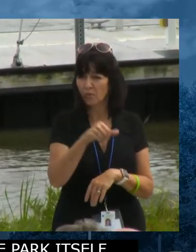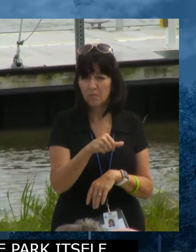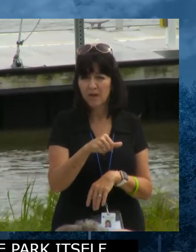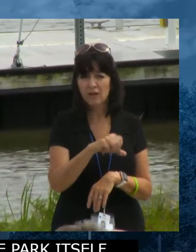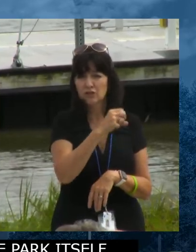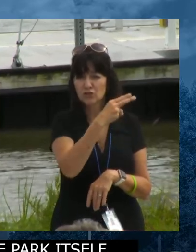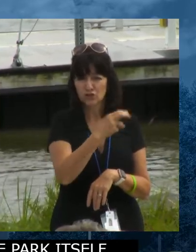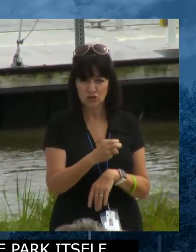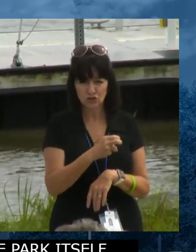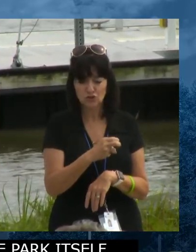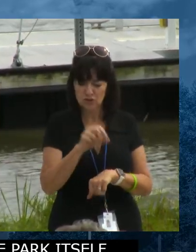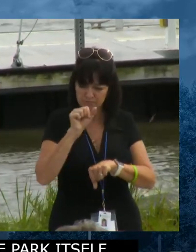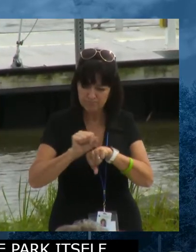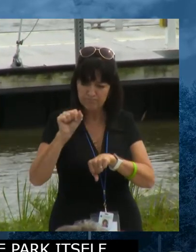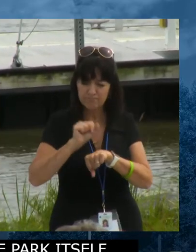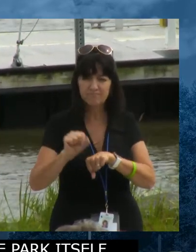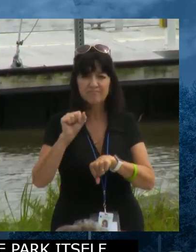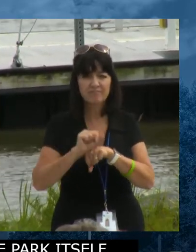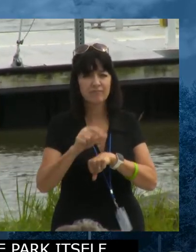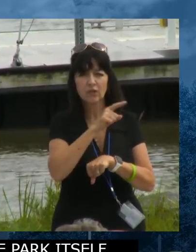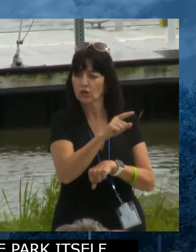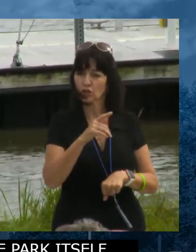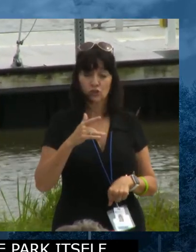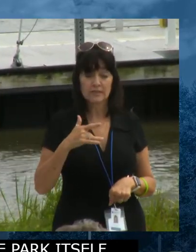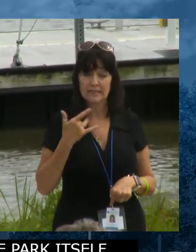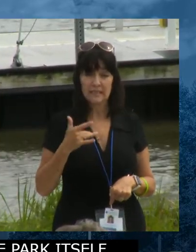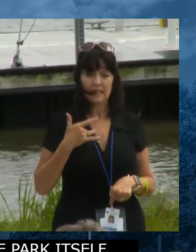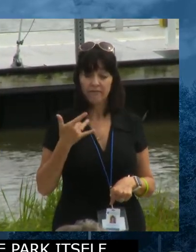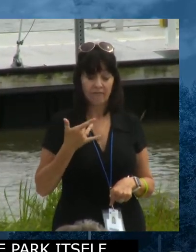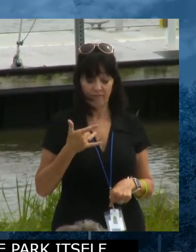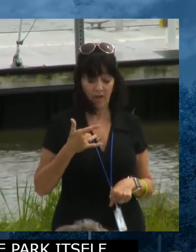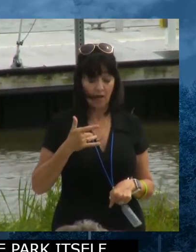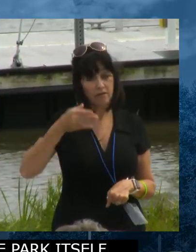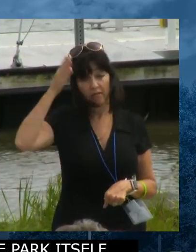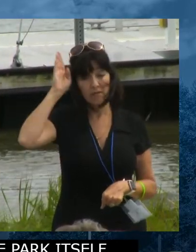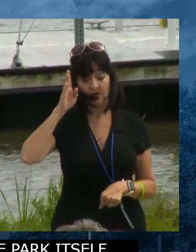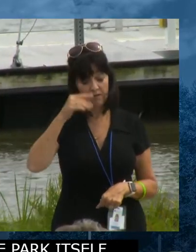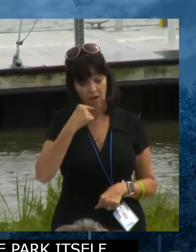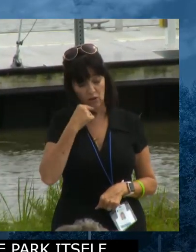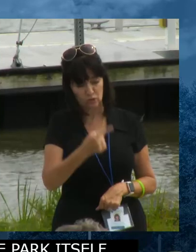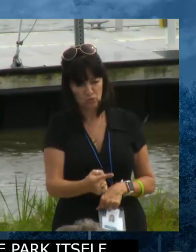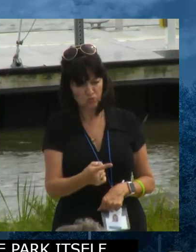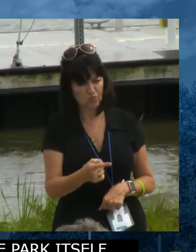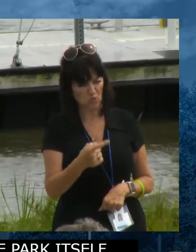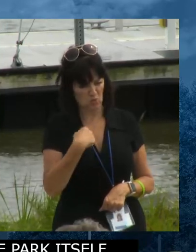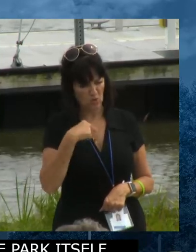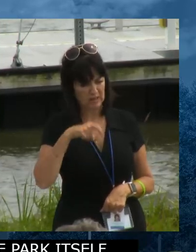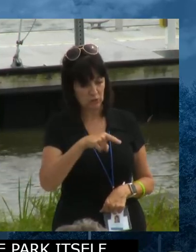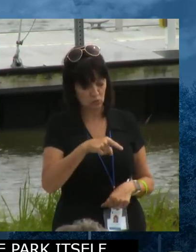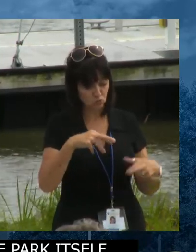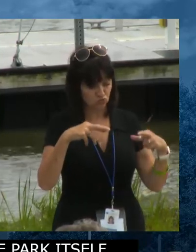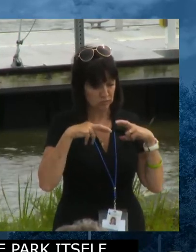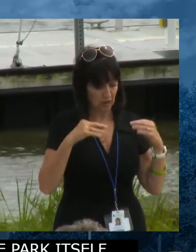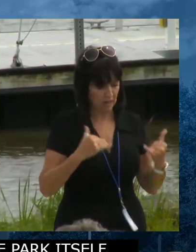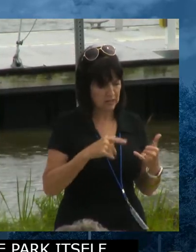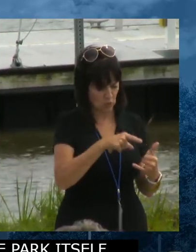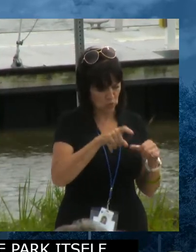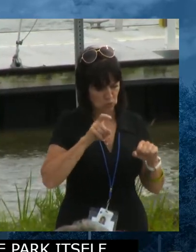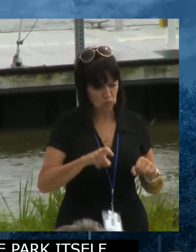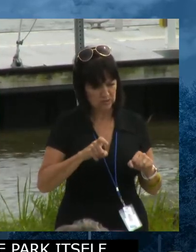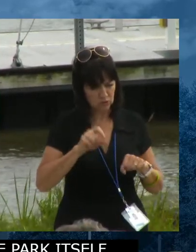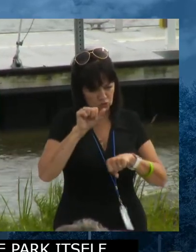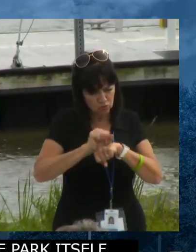she felt that this was kind of a thing from Heavenly Father. That God said, this is what we need you to take and grab by the horns.